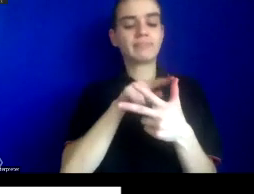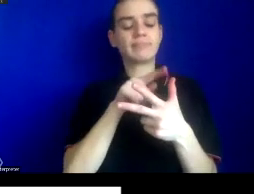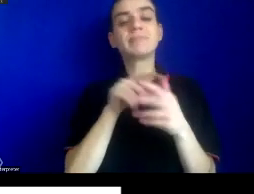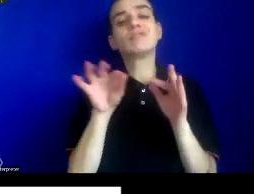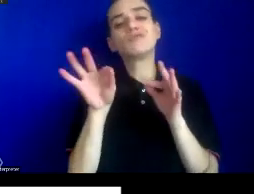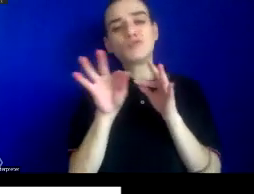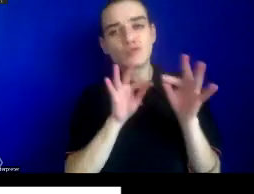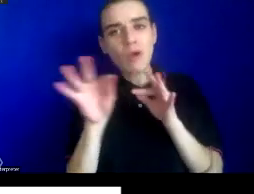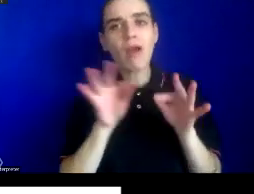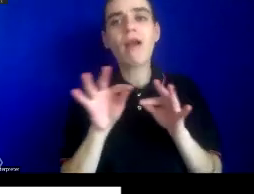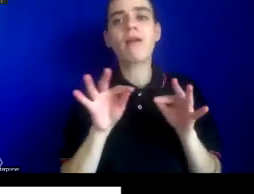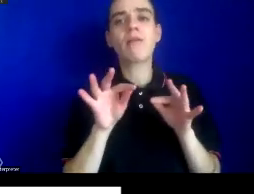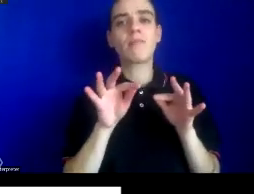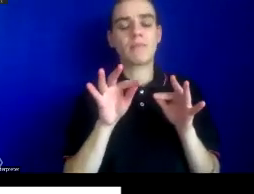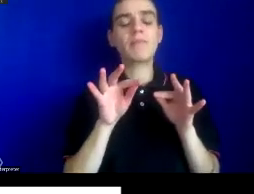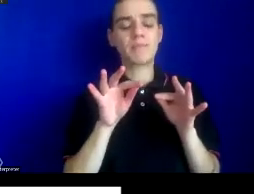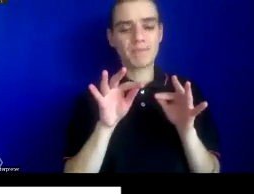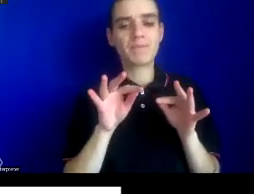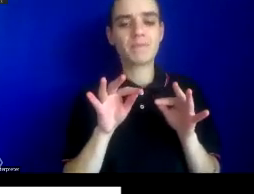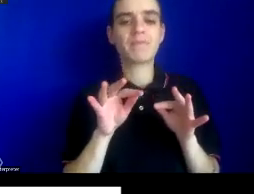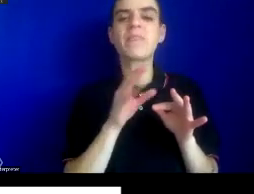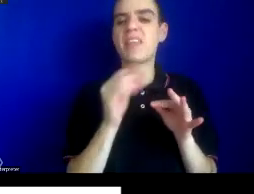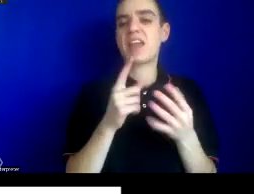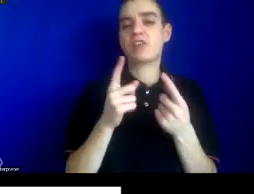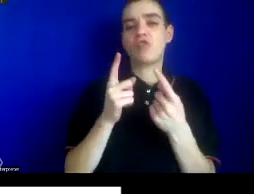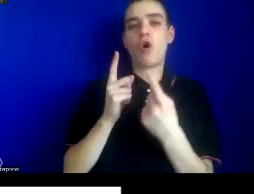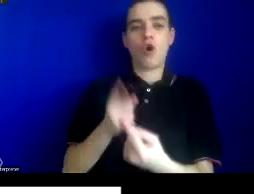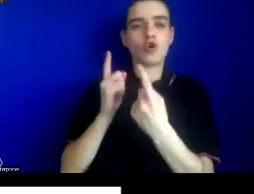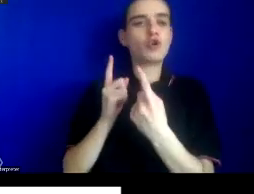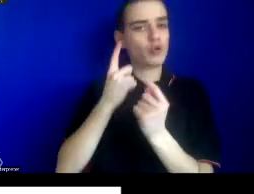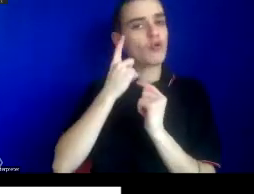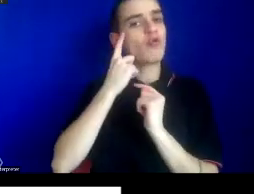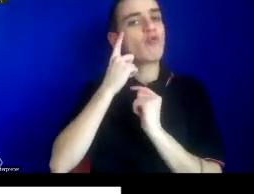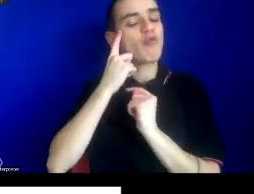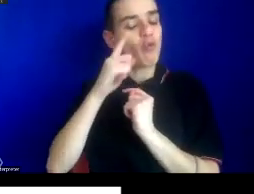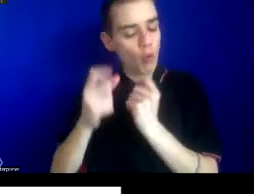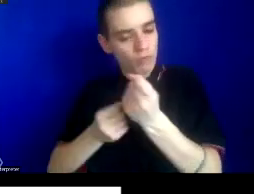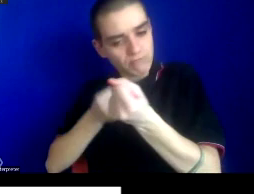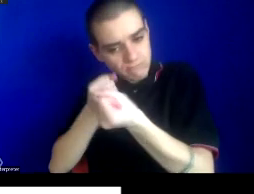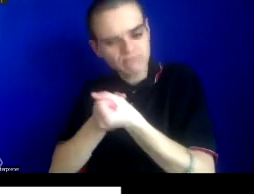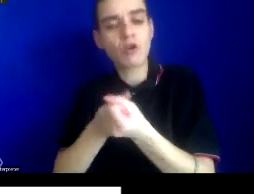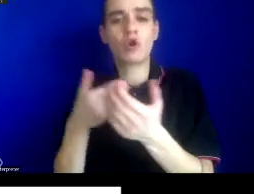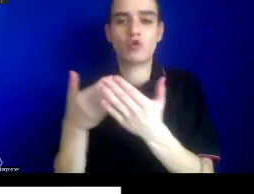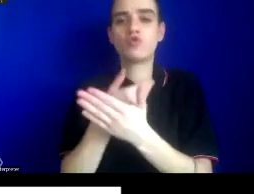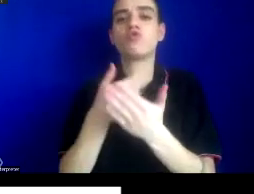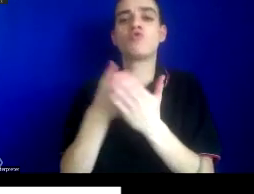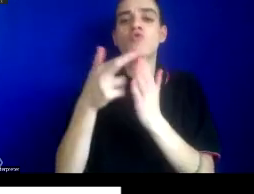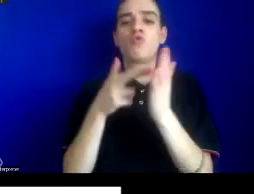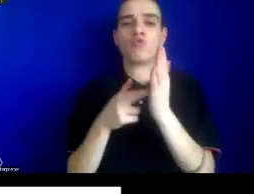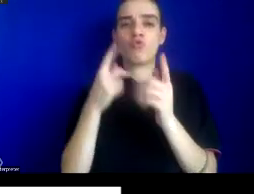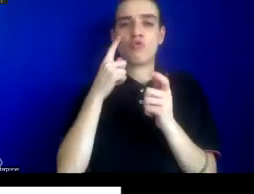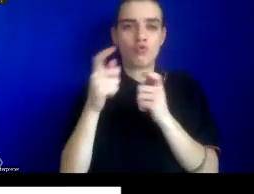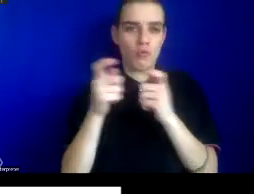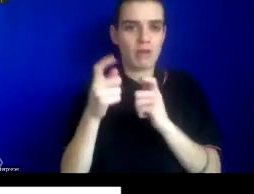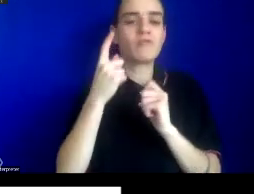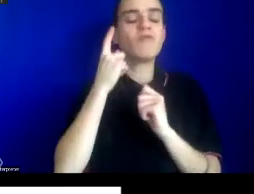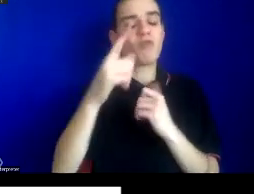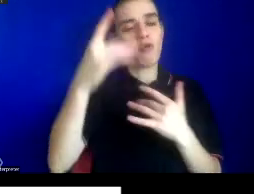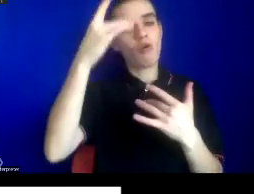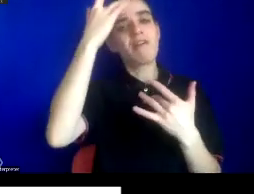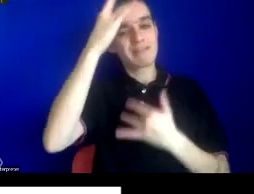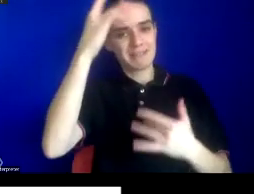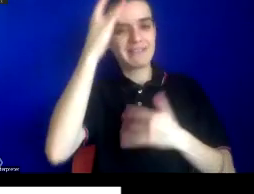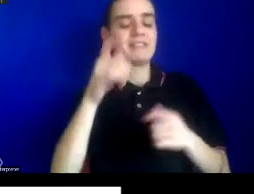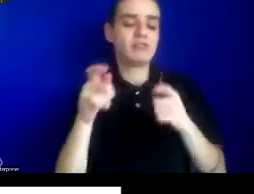and, and claim to argue for the new, new forms of regulation of infectious disease control. And what I hope to